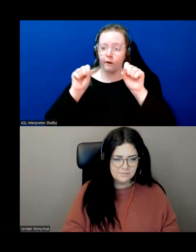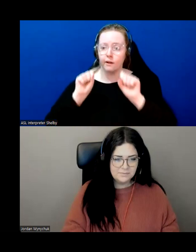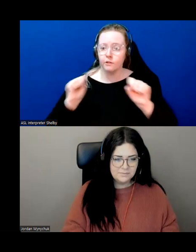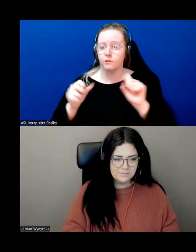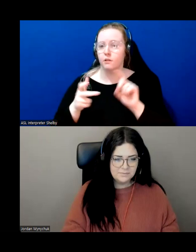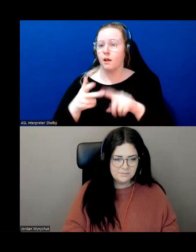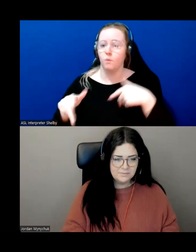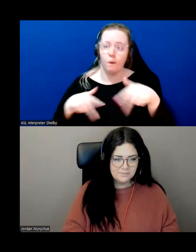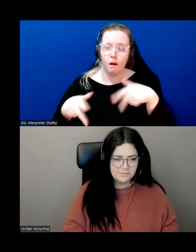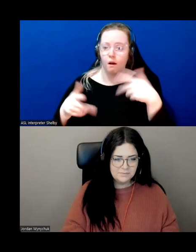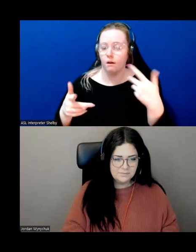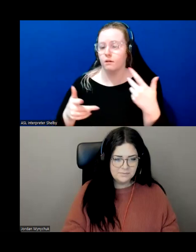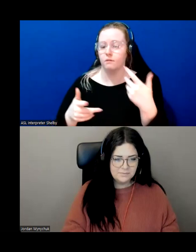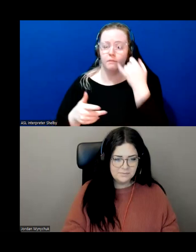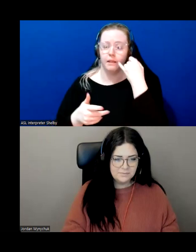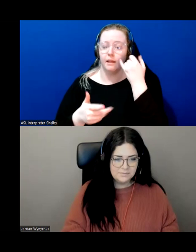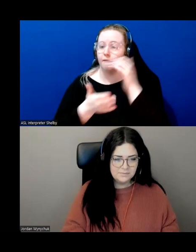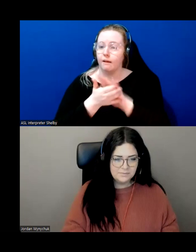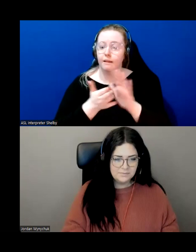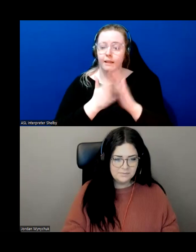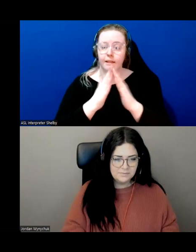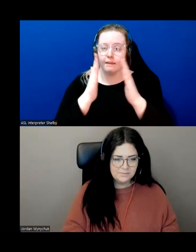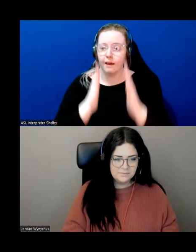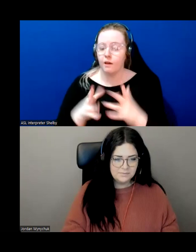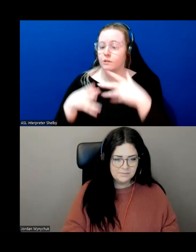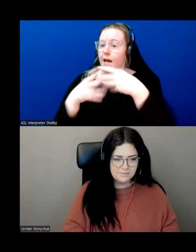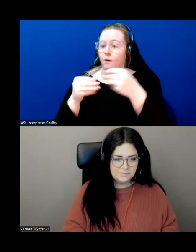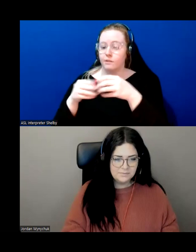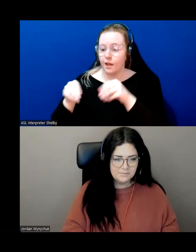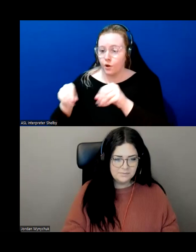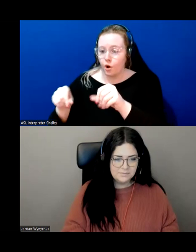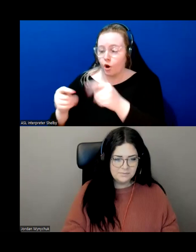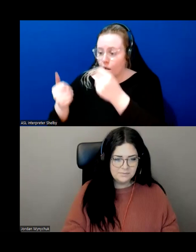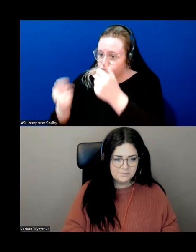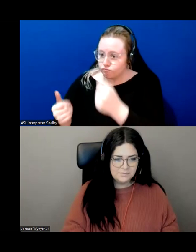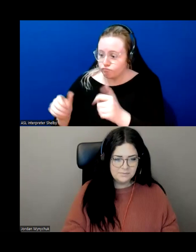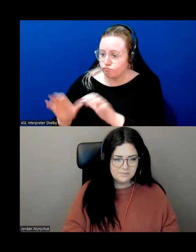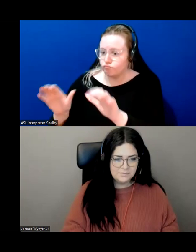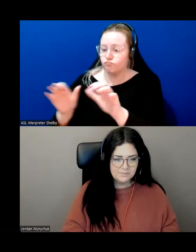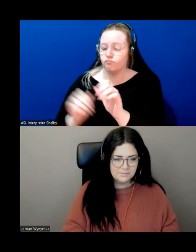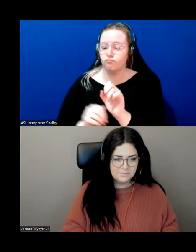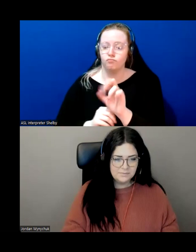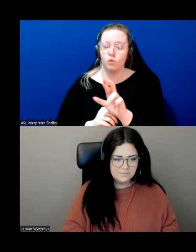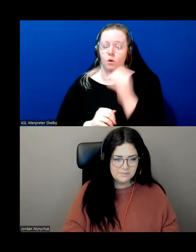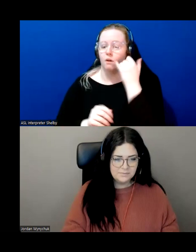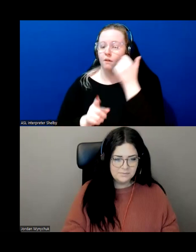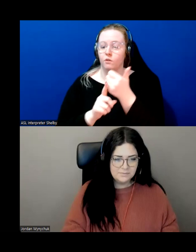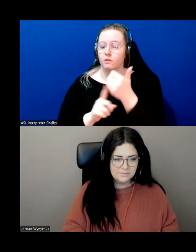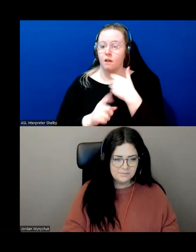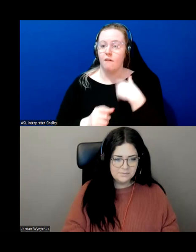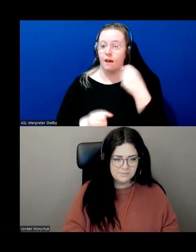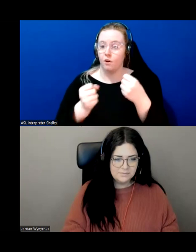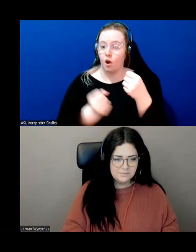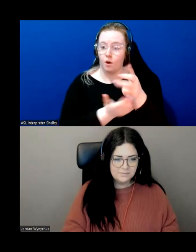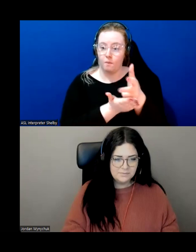know and and do our housework our gardening we are moving it's like anything if you have a car that you have parked on on the grass for